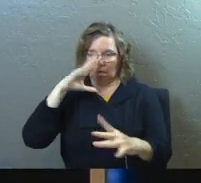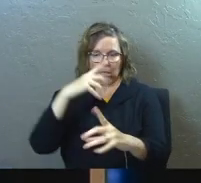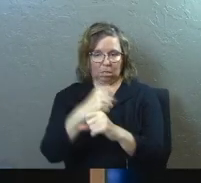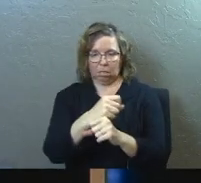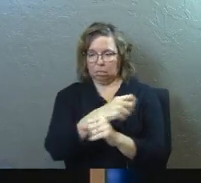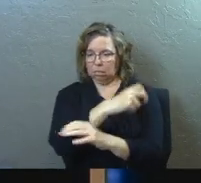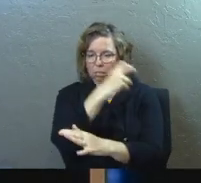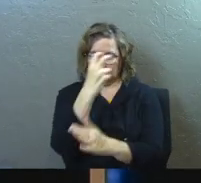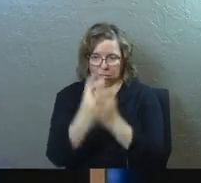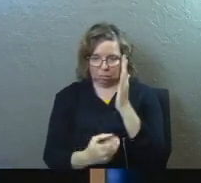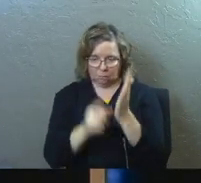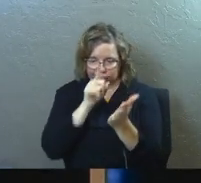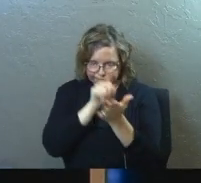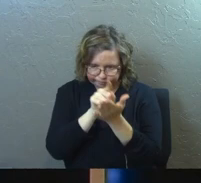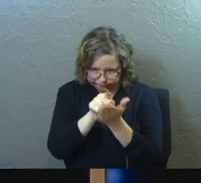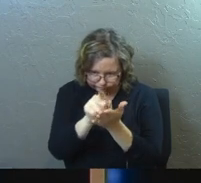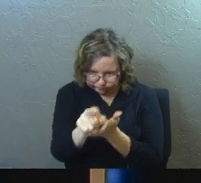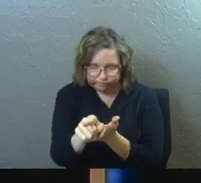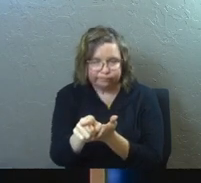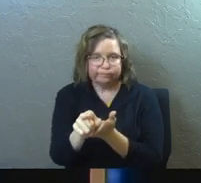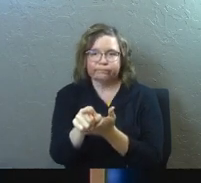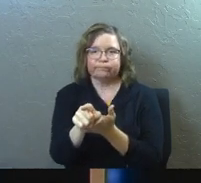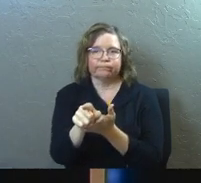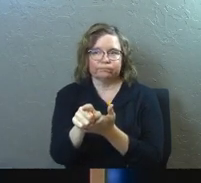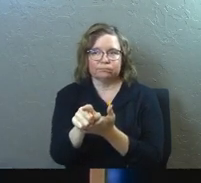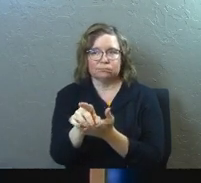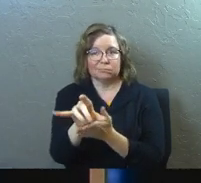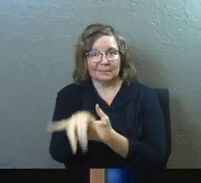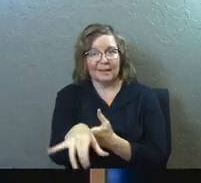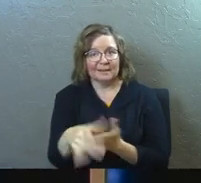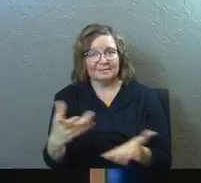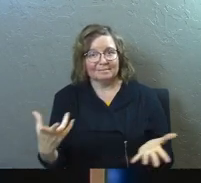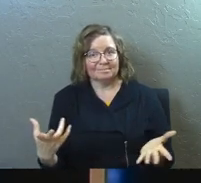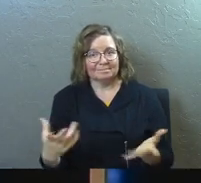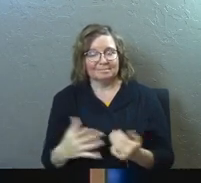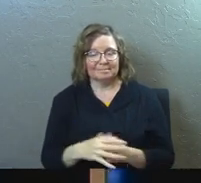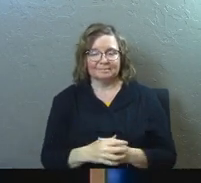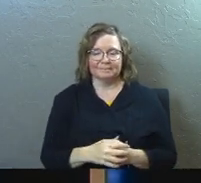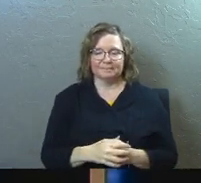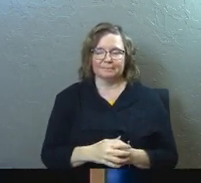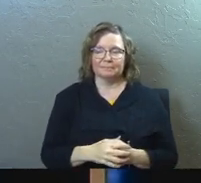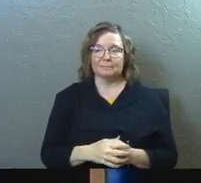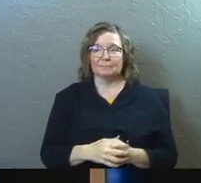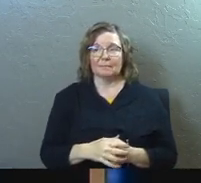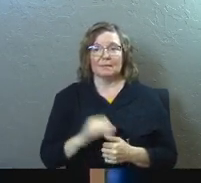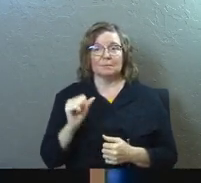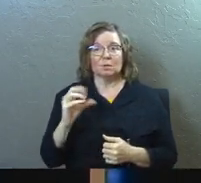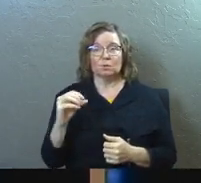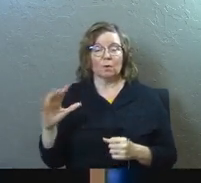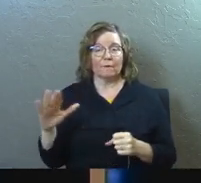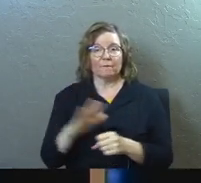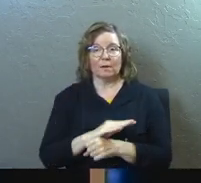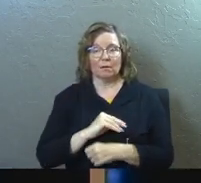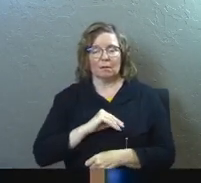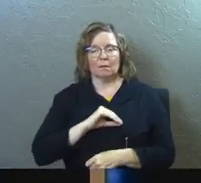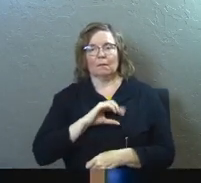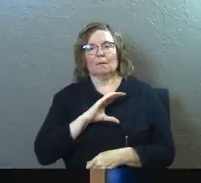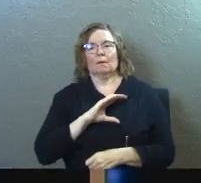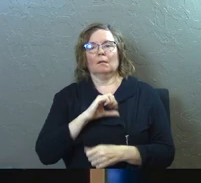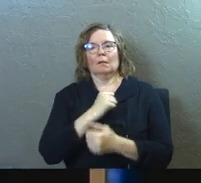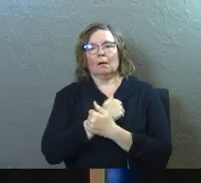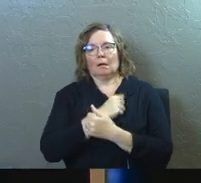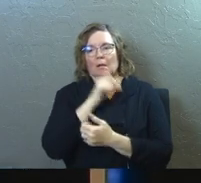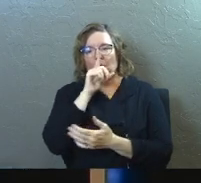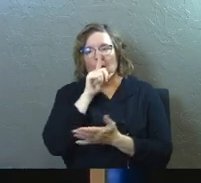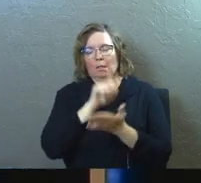gait because they're so drunk they can't walk in a straight line. He's like, be so filled up with her love